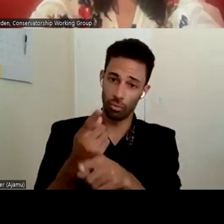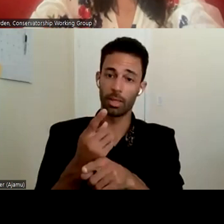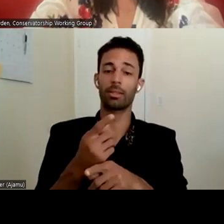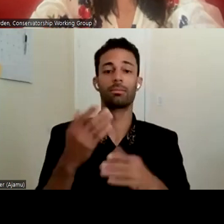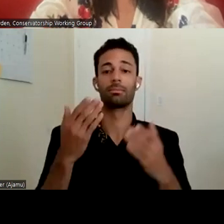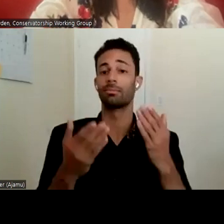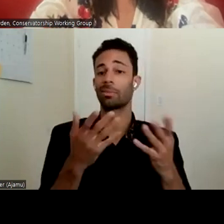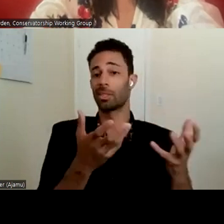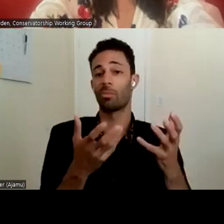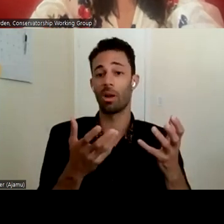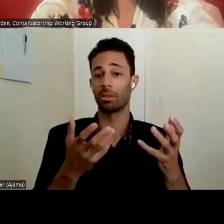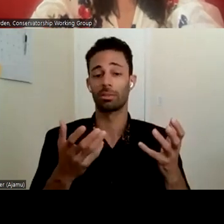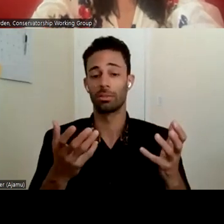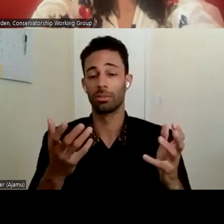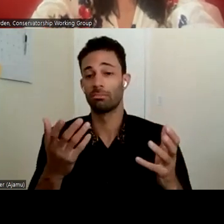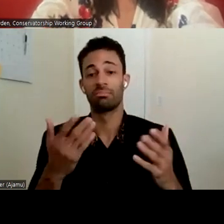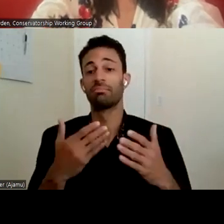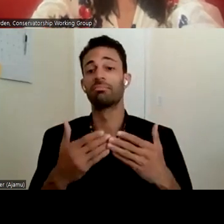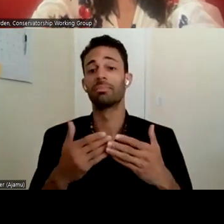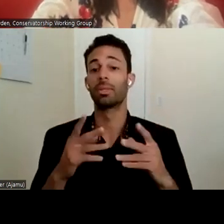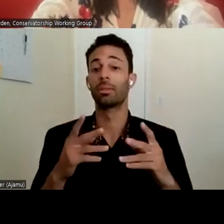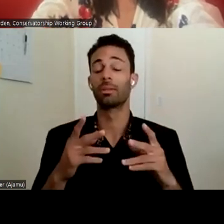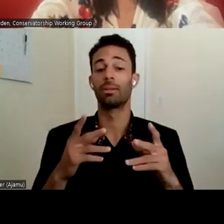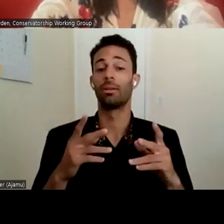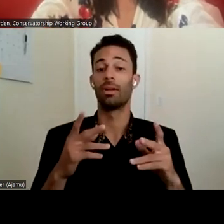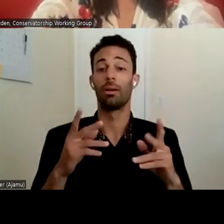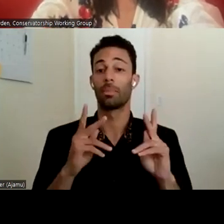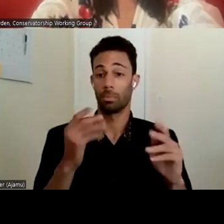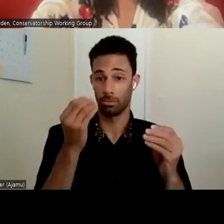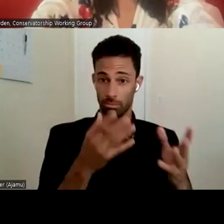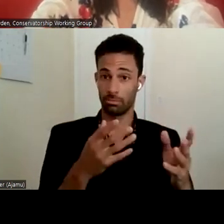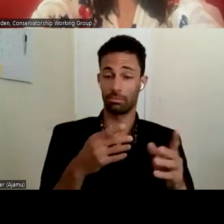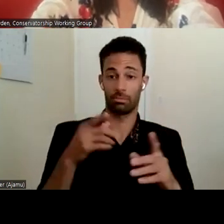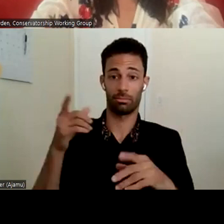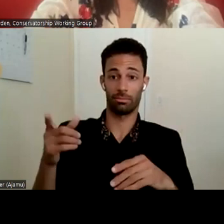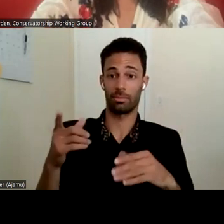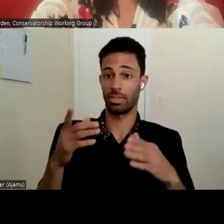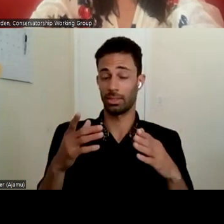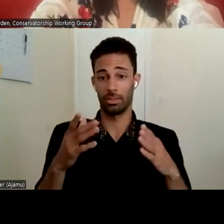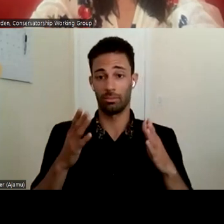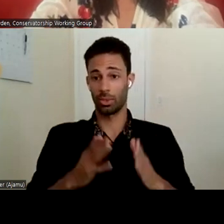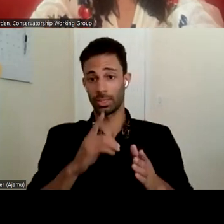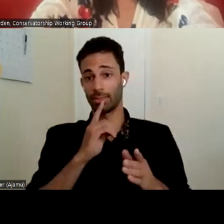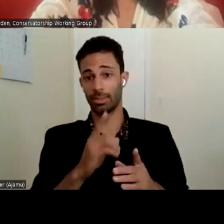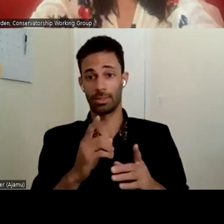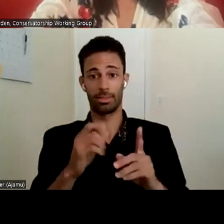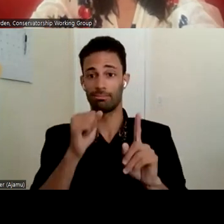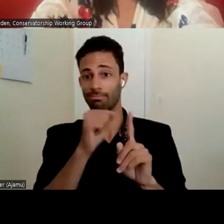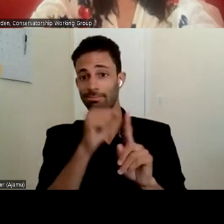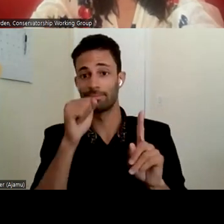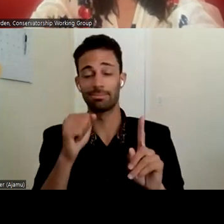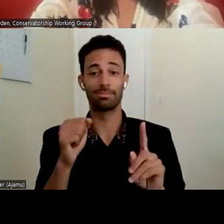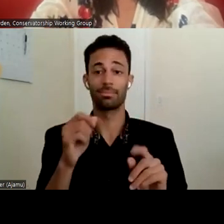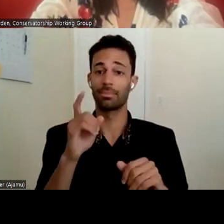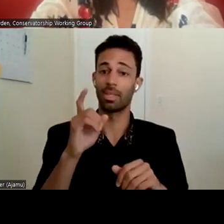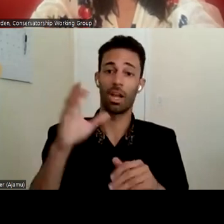just wants to be even if people are like this woman is bilking you off of hundreds of thousands of dollars that's his